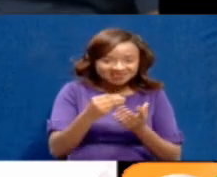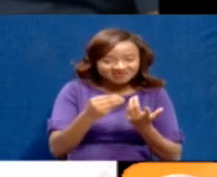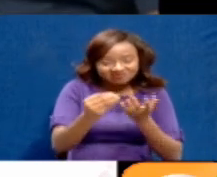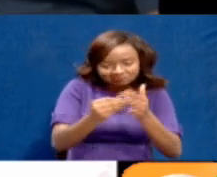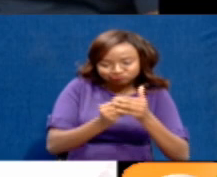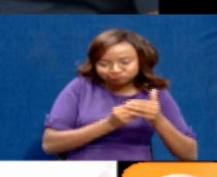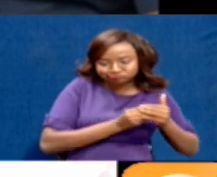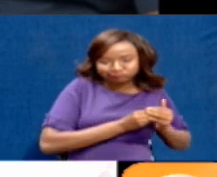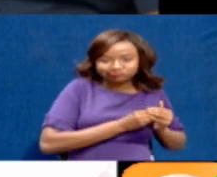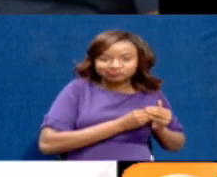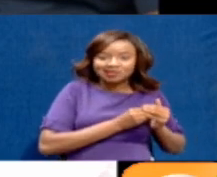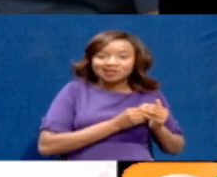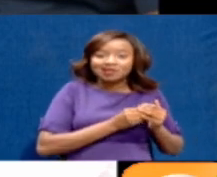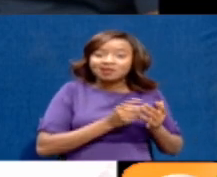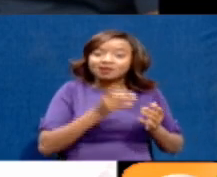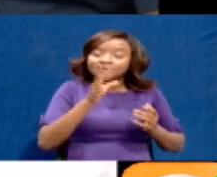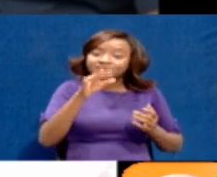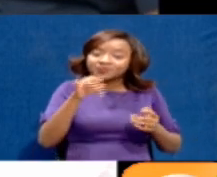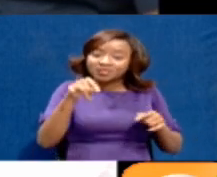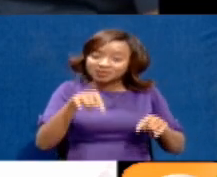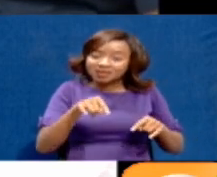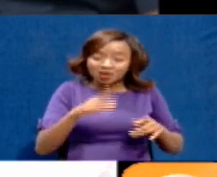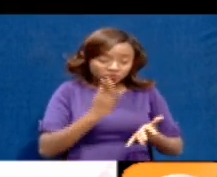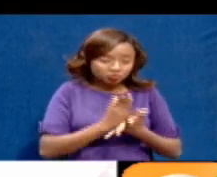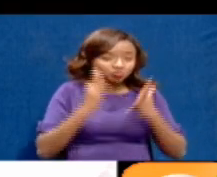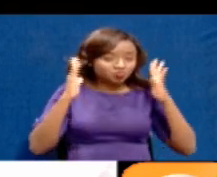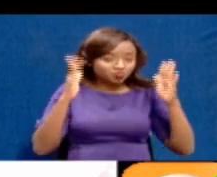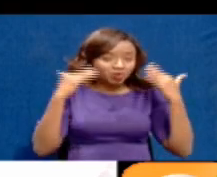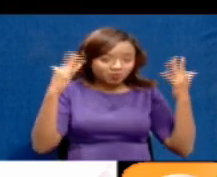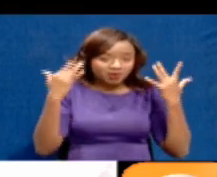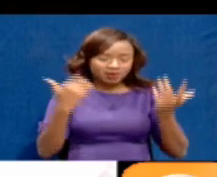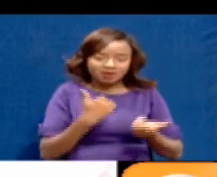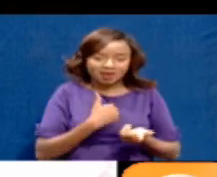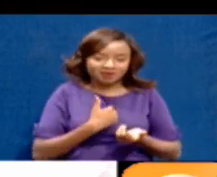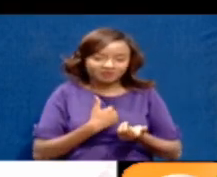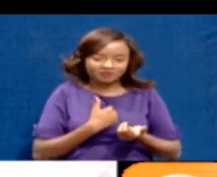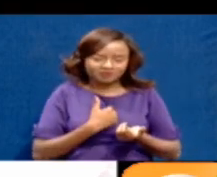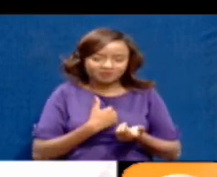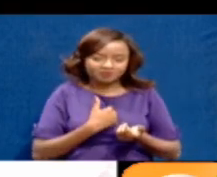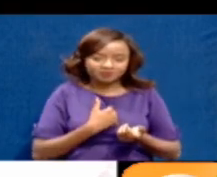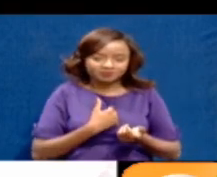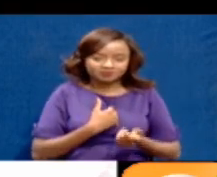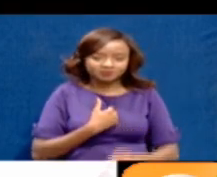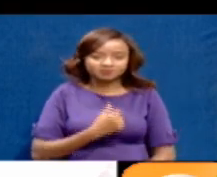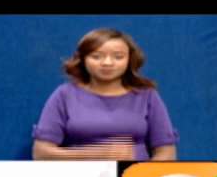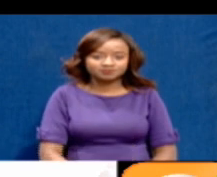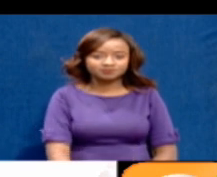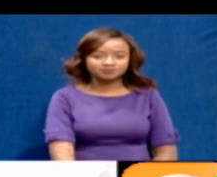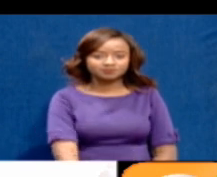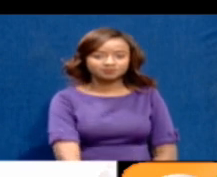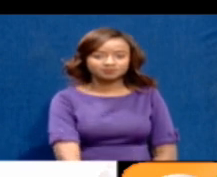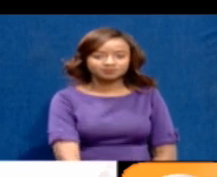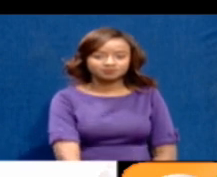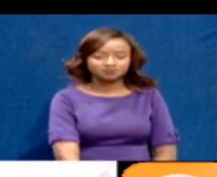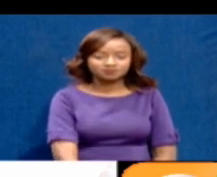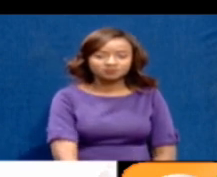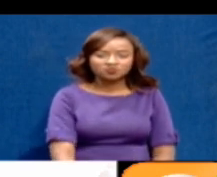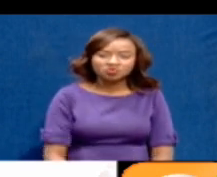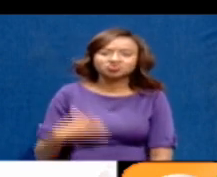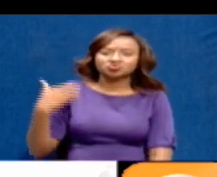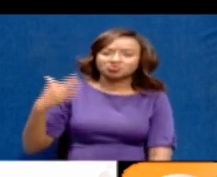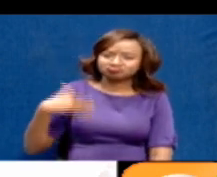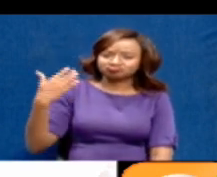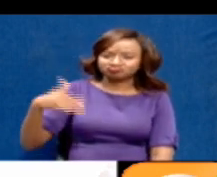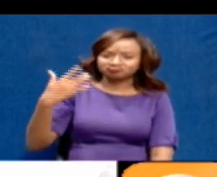We are becoming really worried as a region, in fact. And every day I